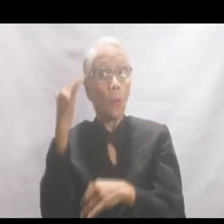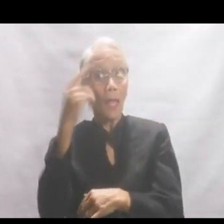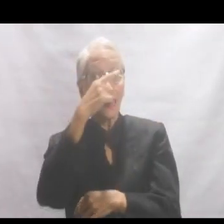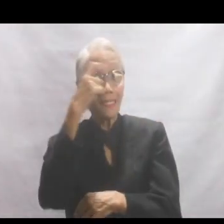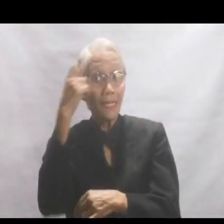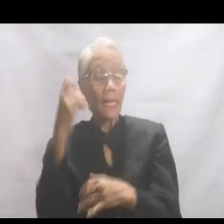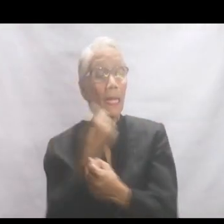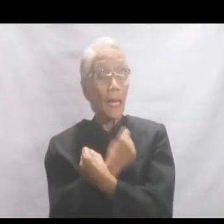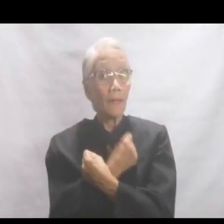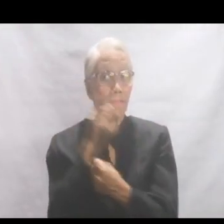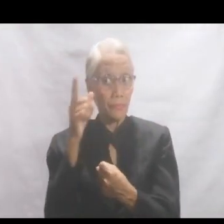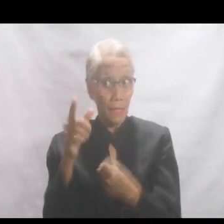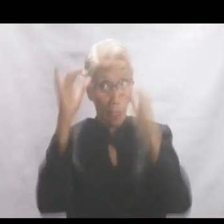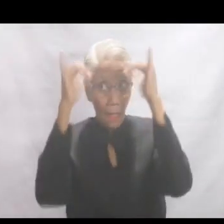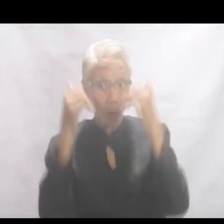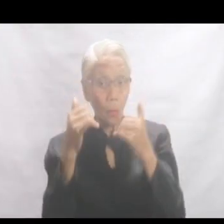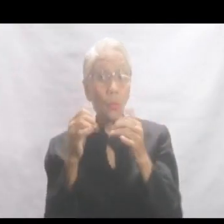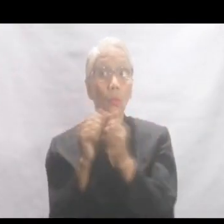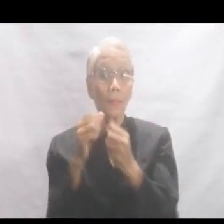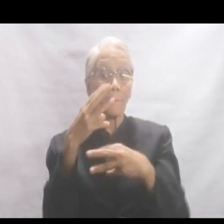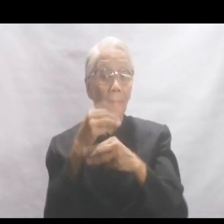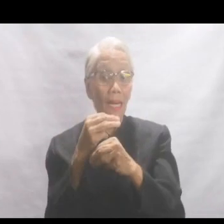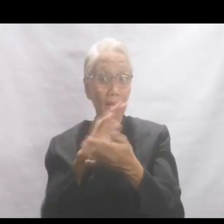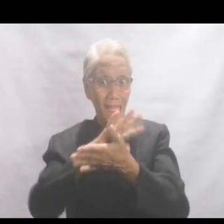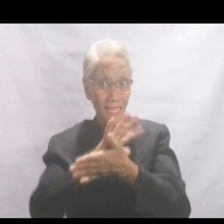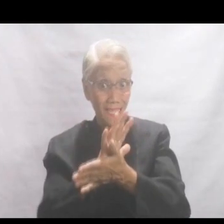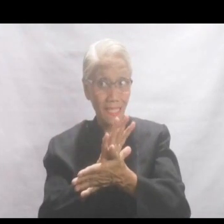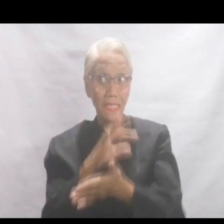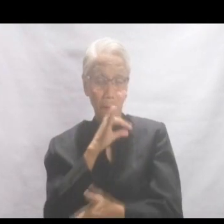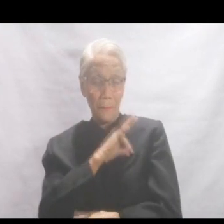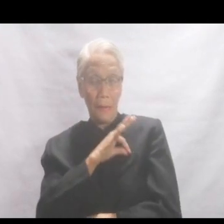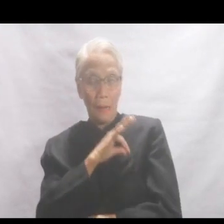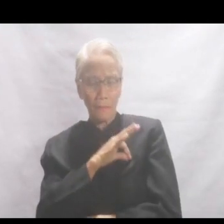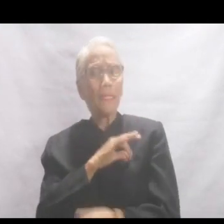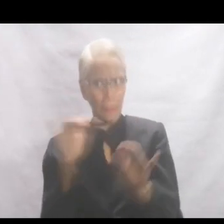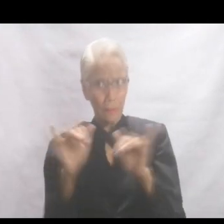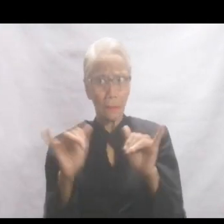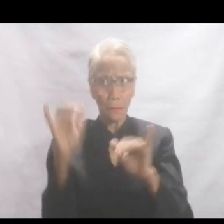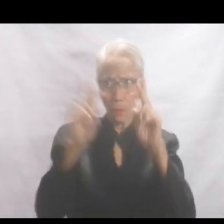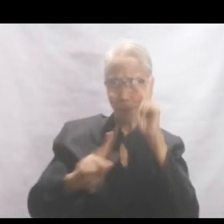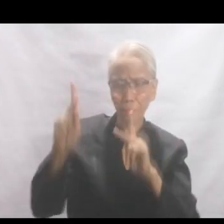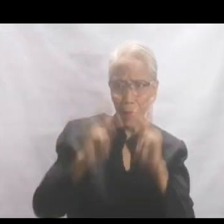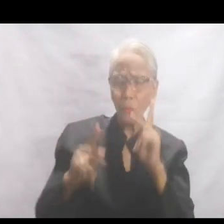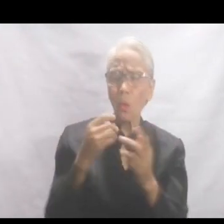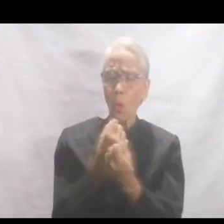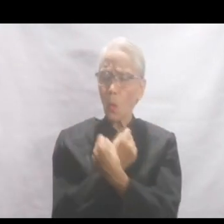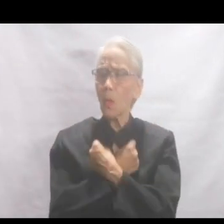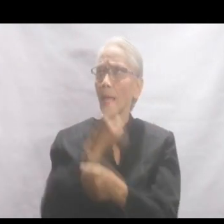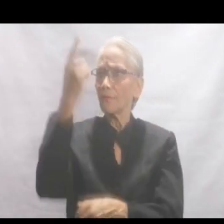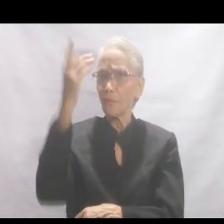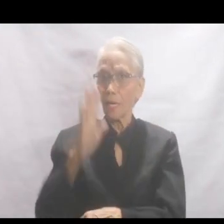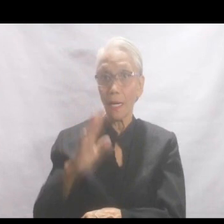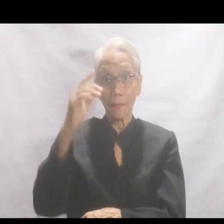the milk and cheese and profit it makes them. This is how it is with people who love God